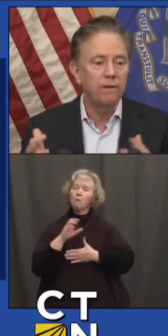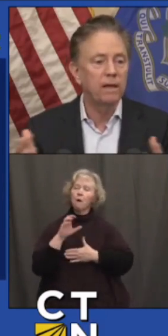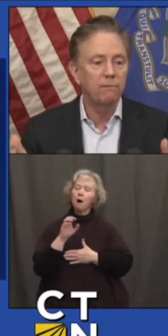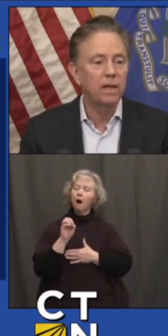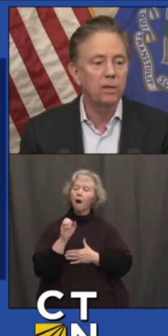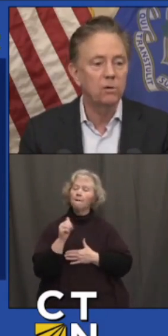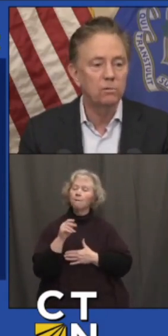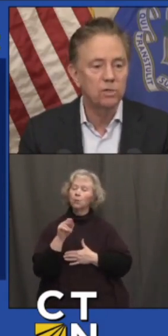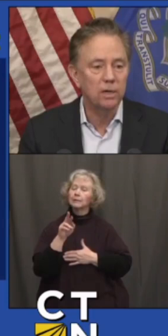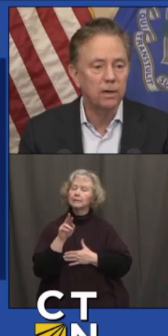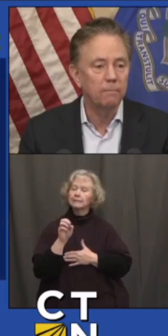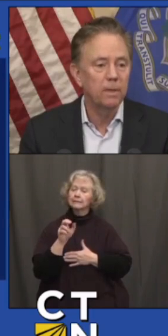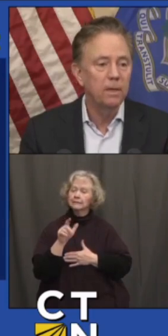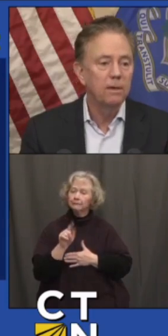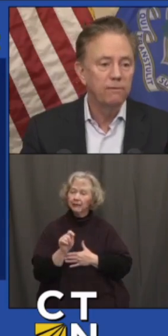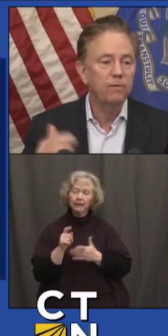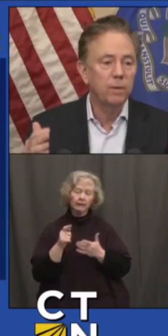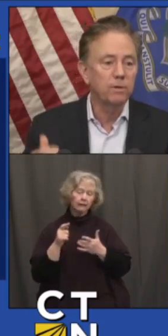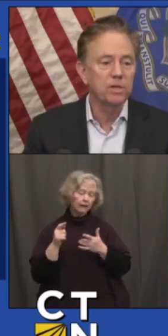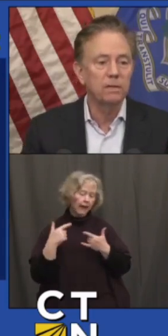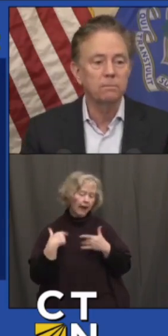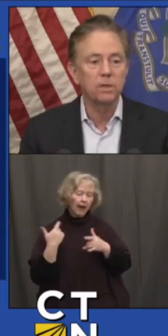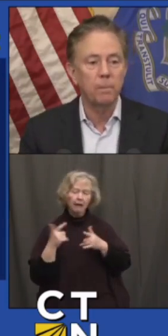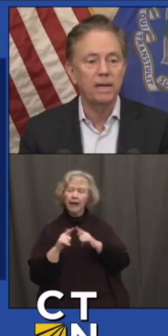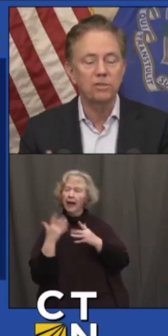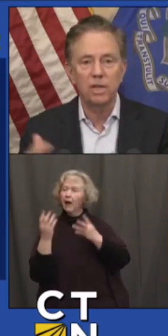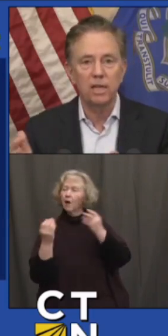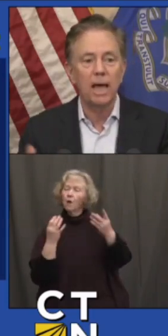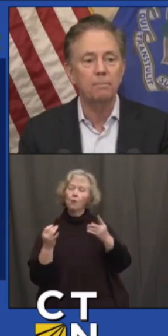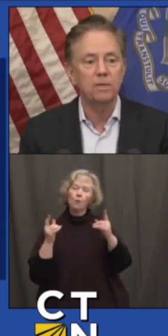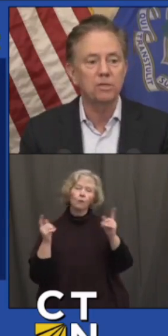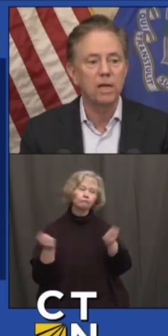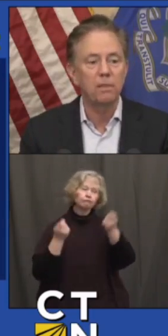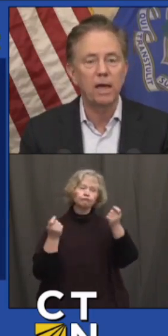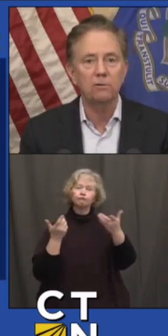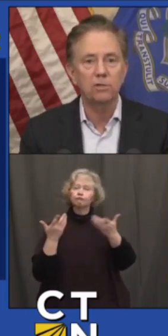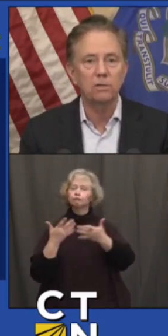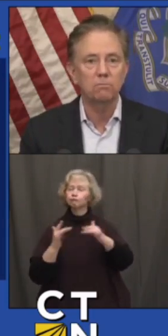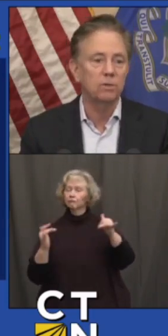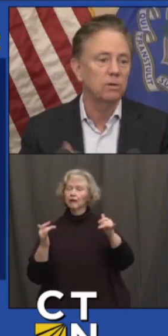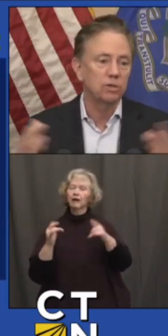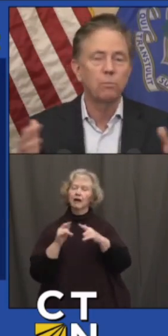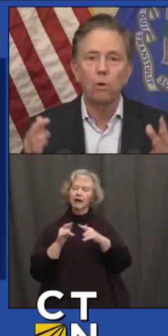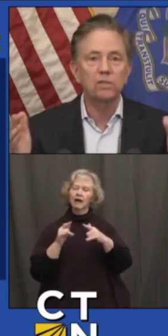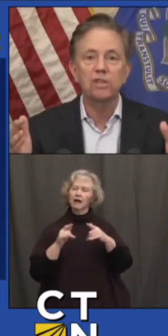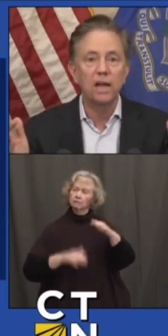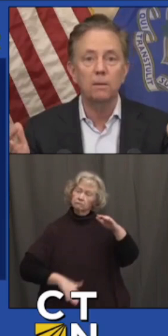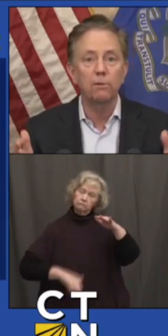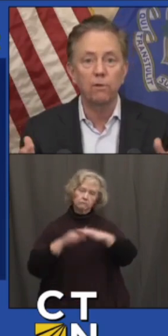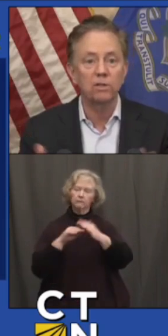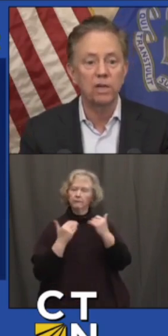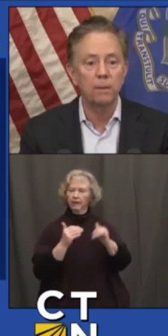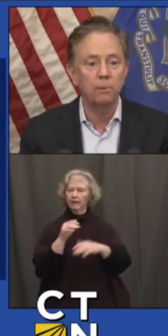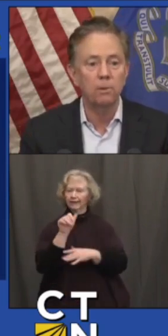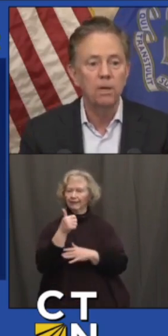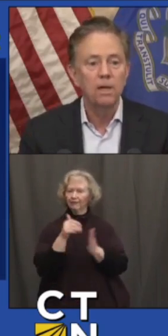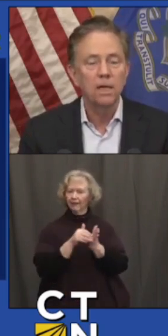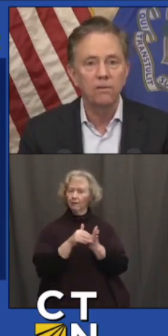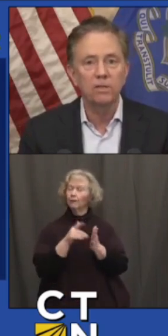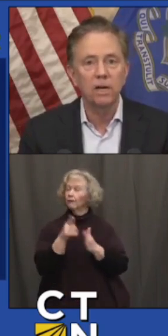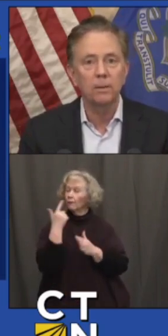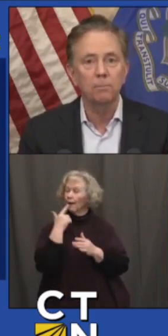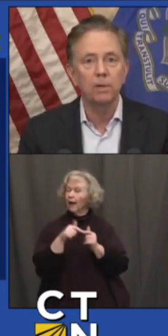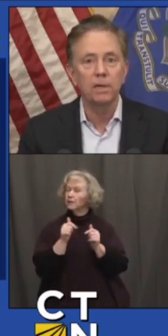outdoor event venues, 50% capacity, capped at 10,000. You know, sports stadiums, for example,